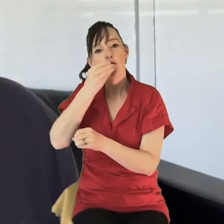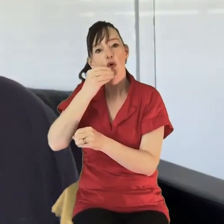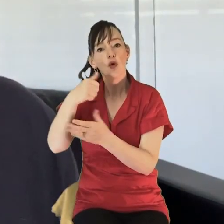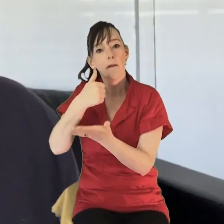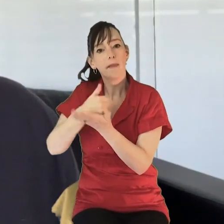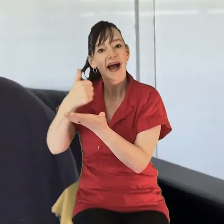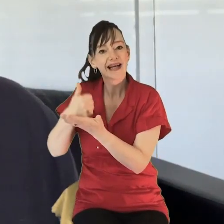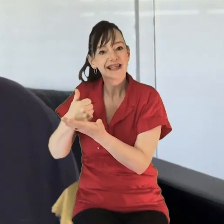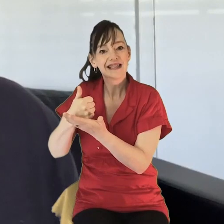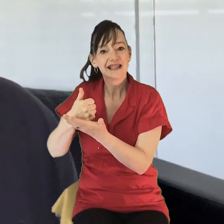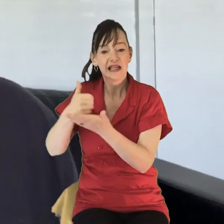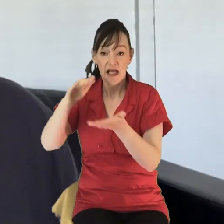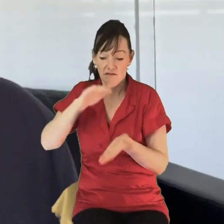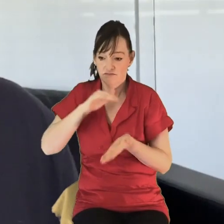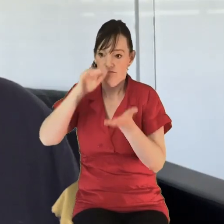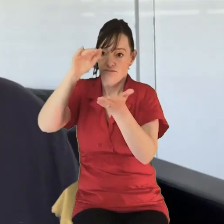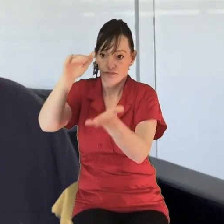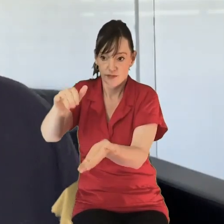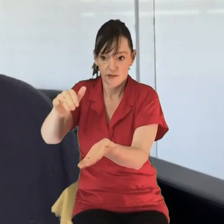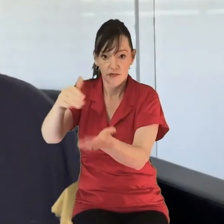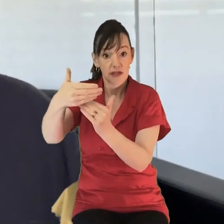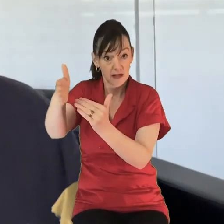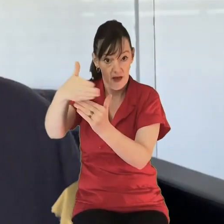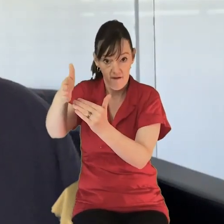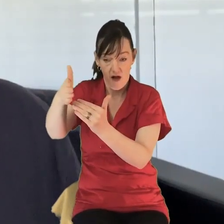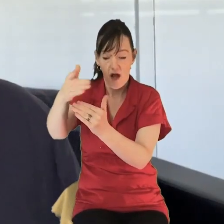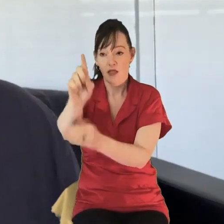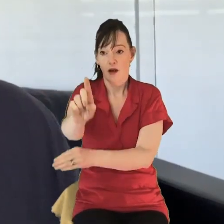able to have a conversation at the end of the path.